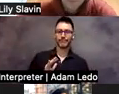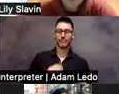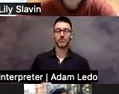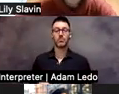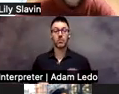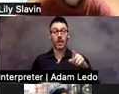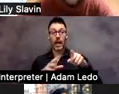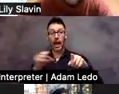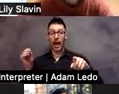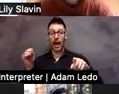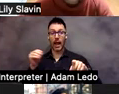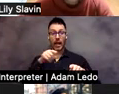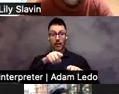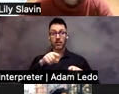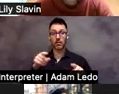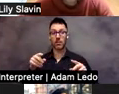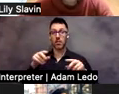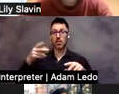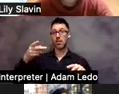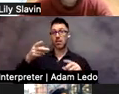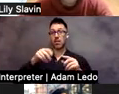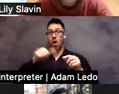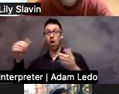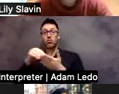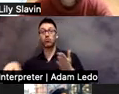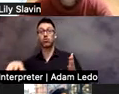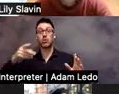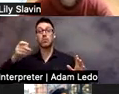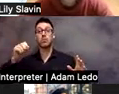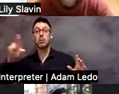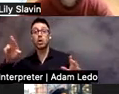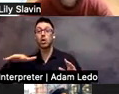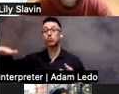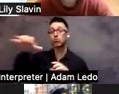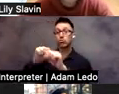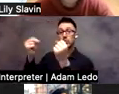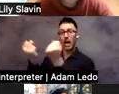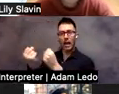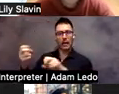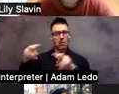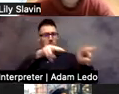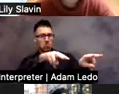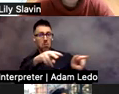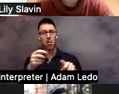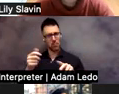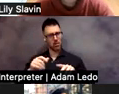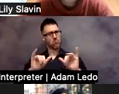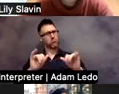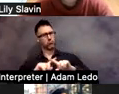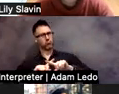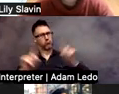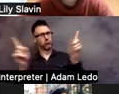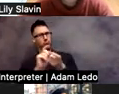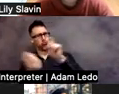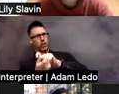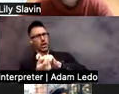perceptions of their peers and society when the kids can get out in the community and do the same things that their peers are